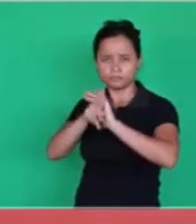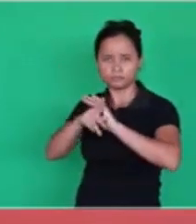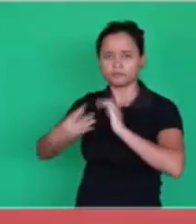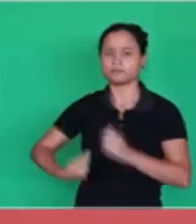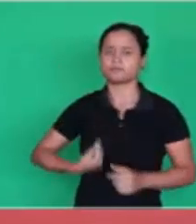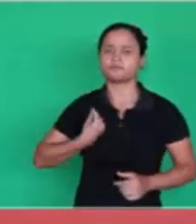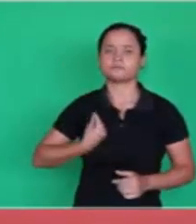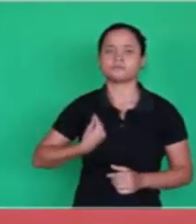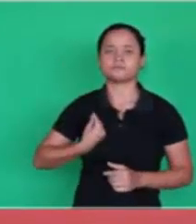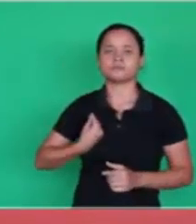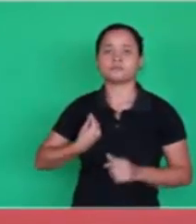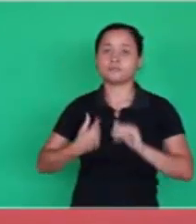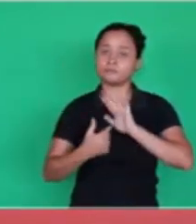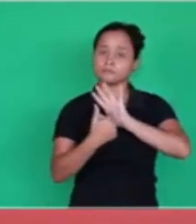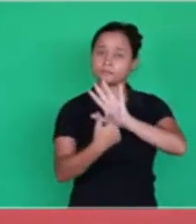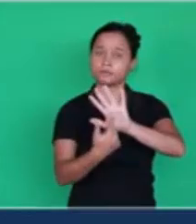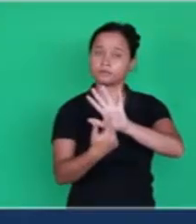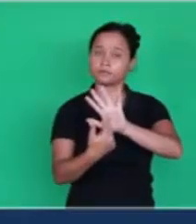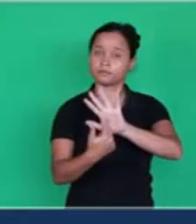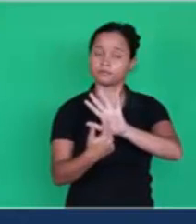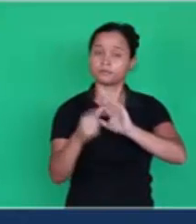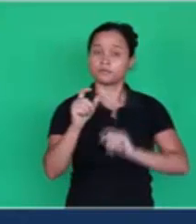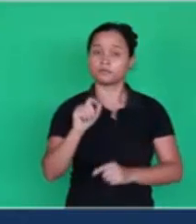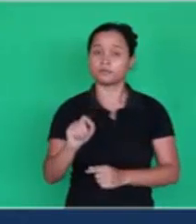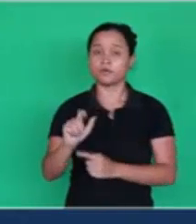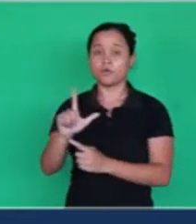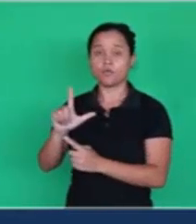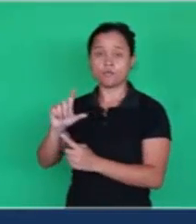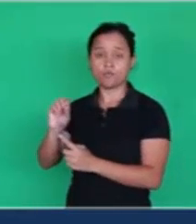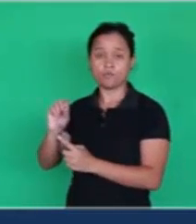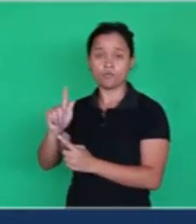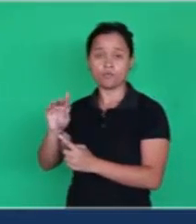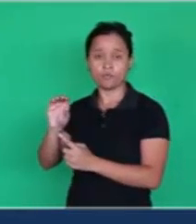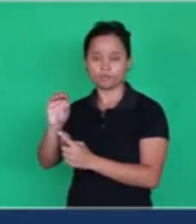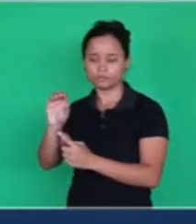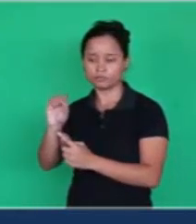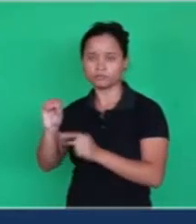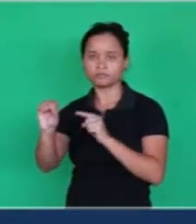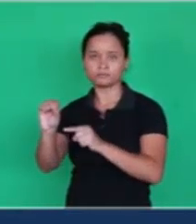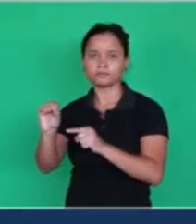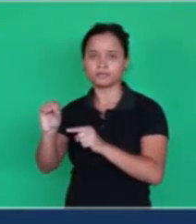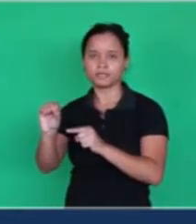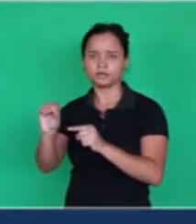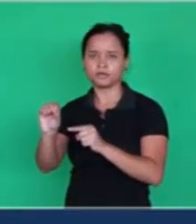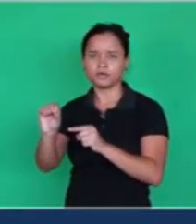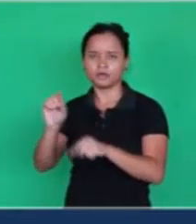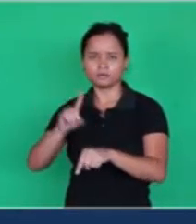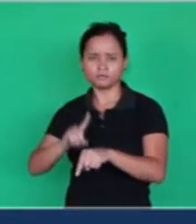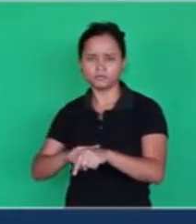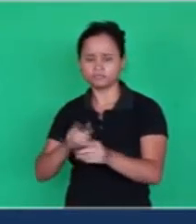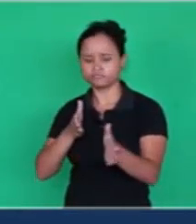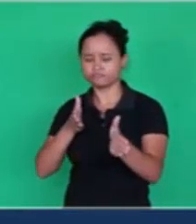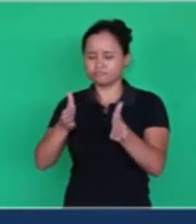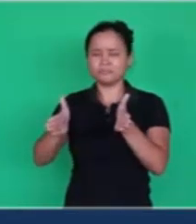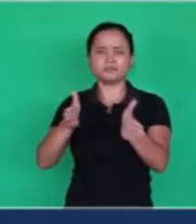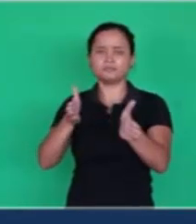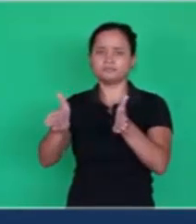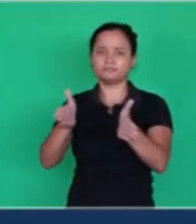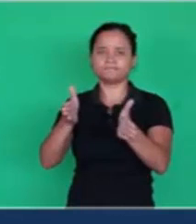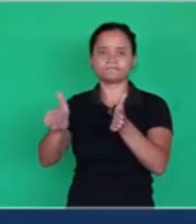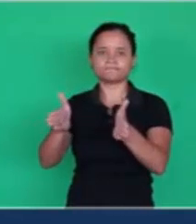turns logos into an element to time. And why? Because Jesus